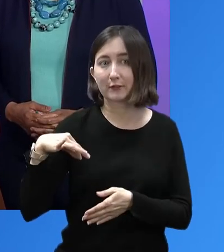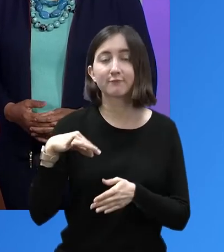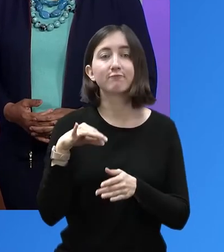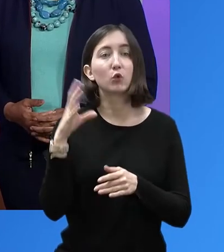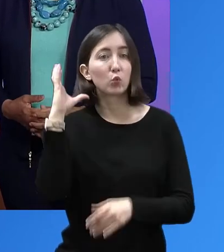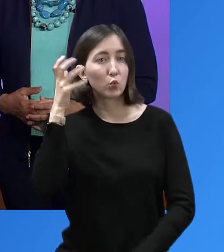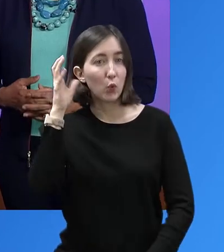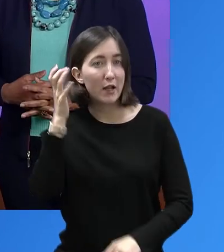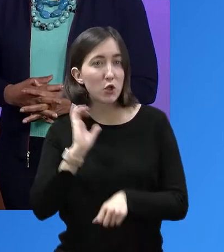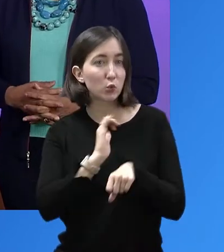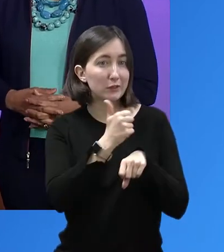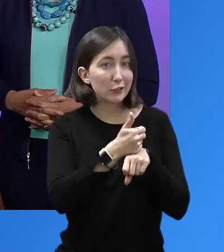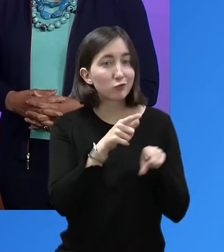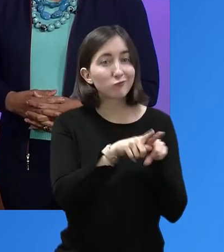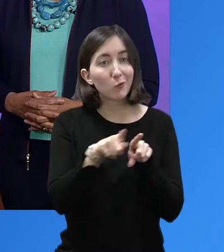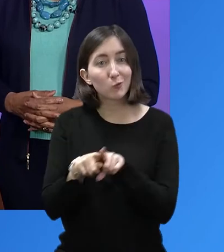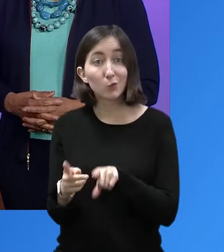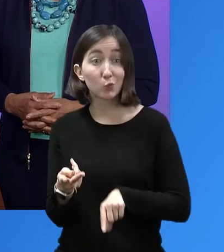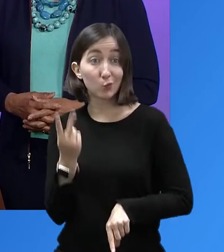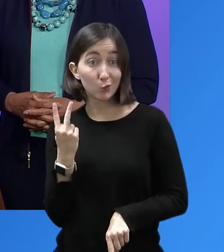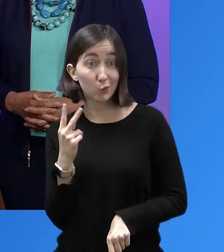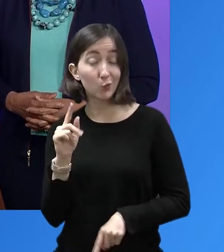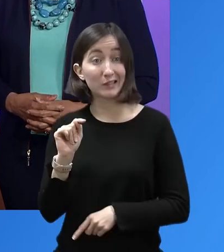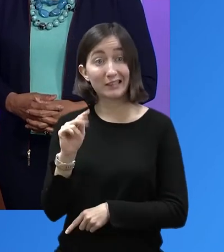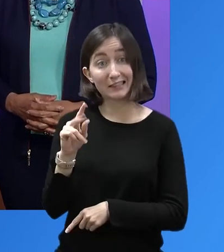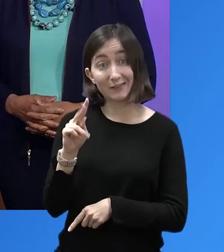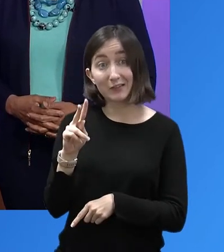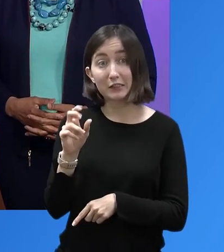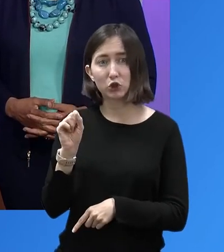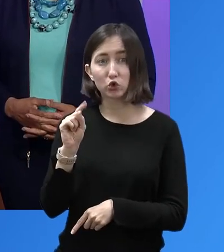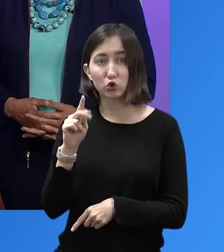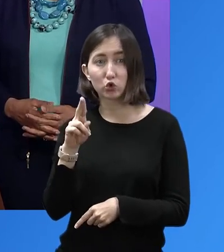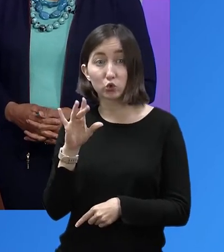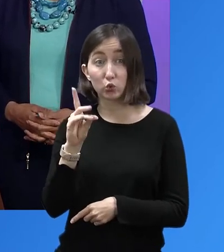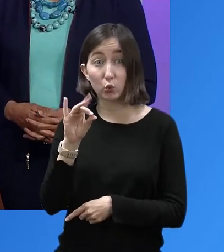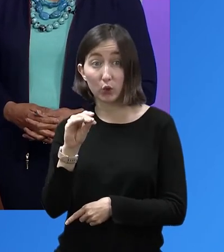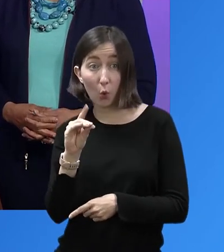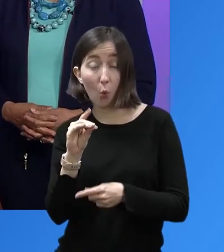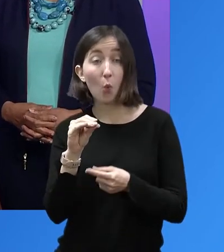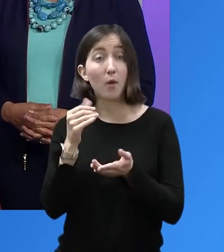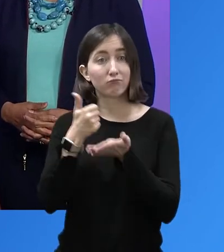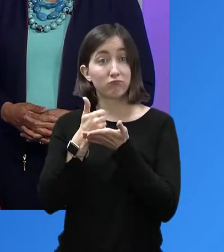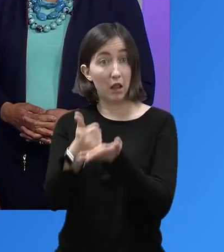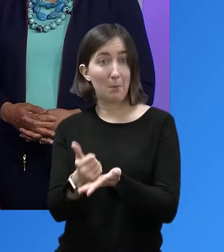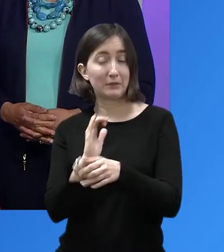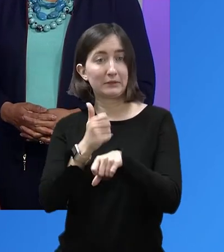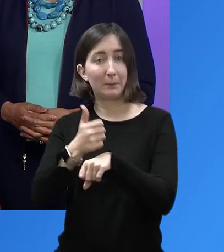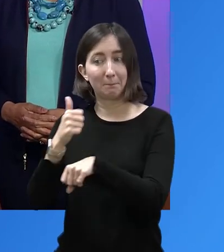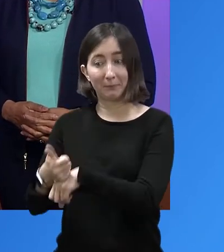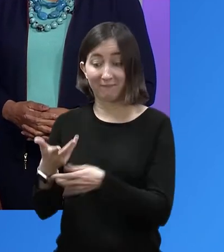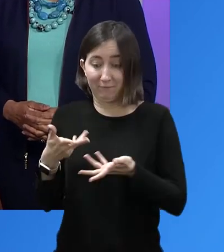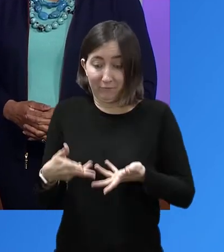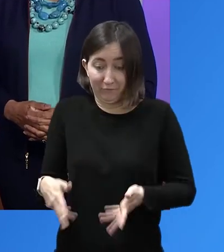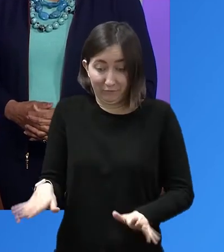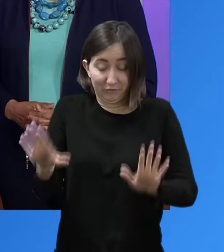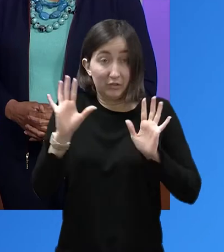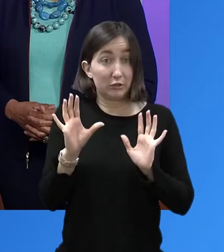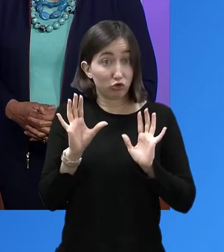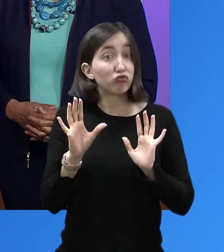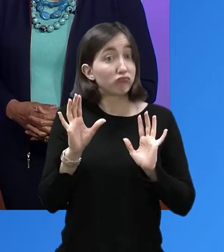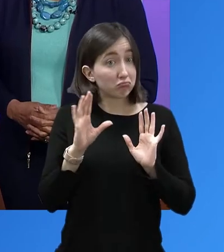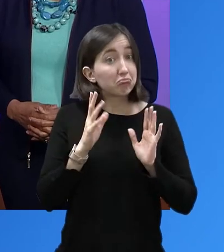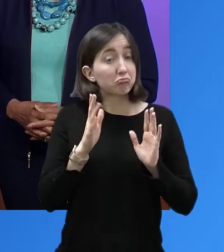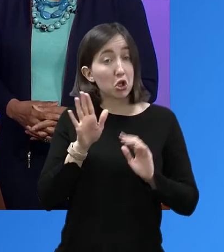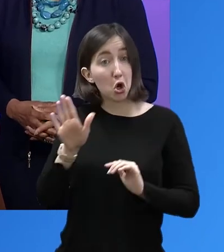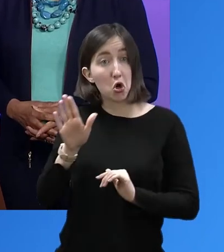as two television production studios. After completing her MBA at the University of the Incarnate Word, the Corpus Christi